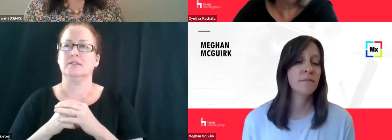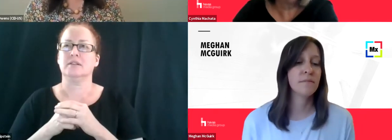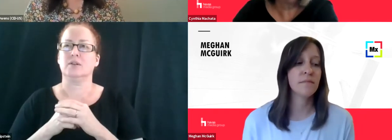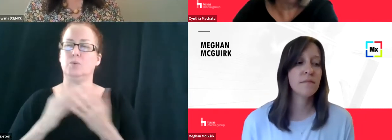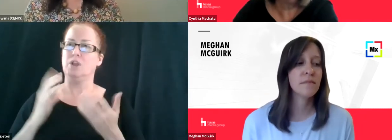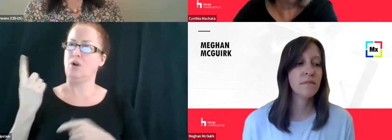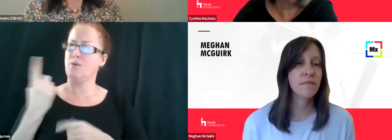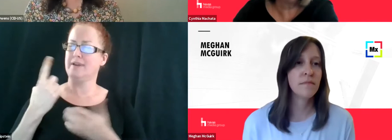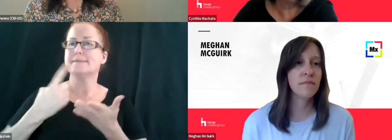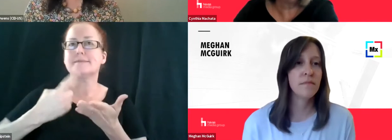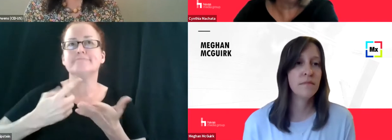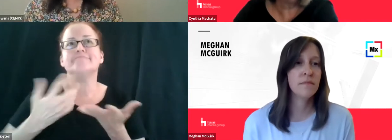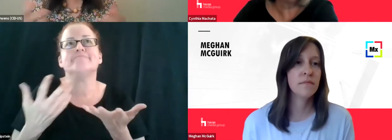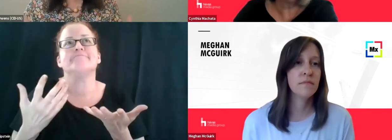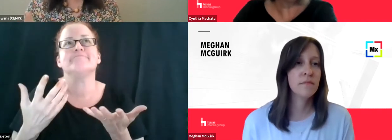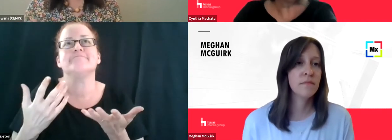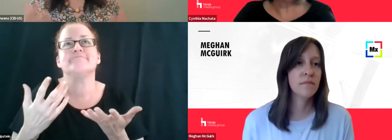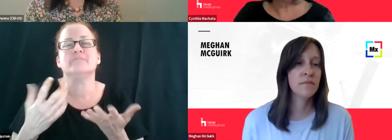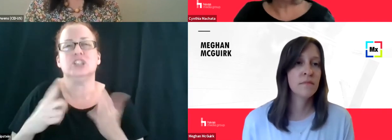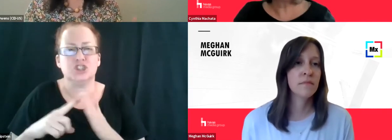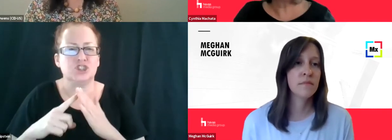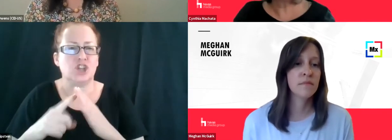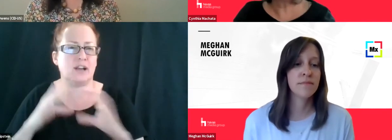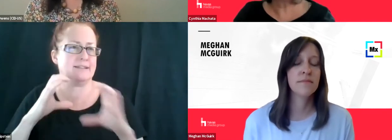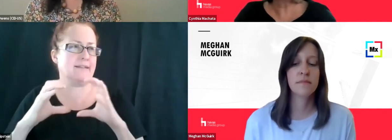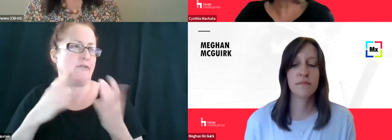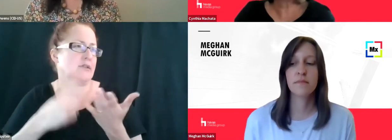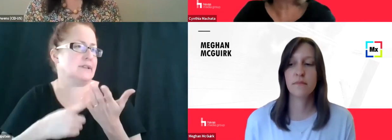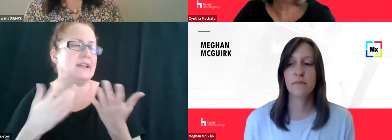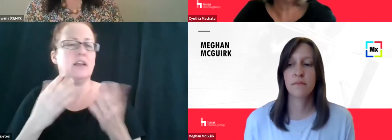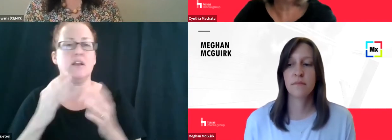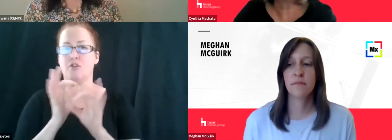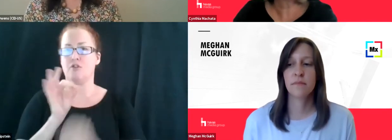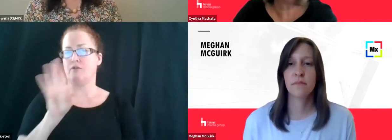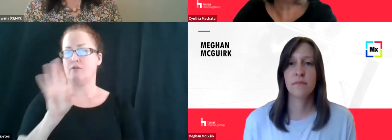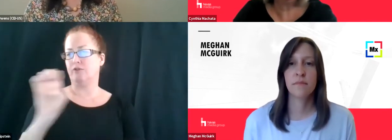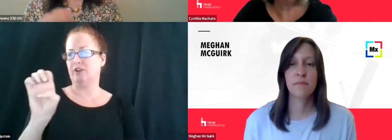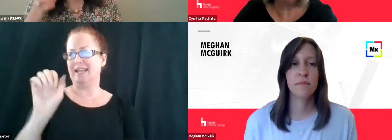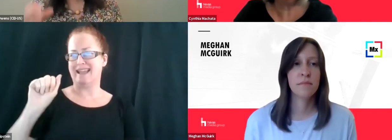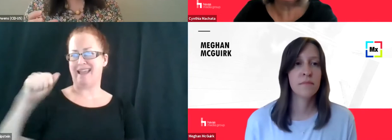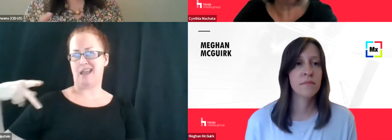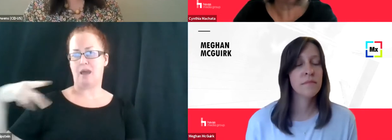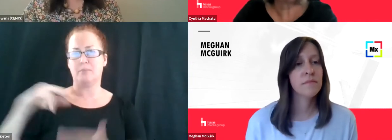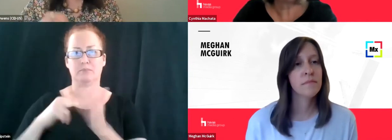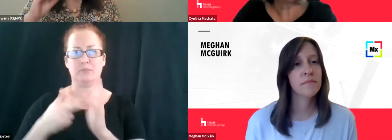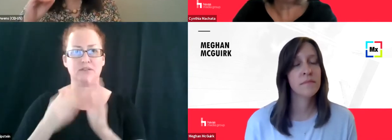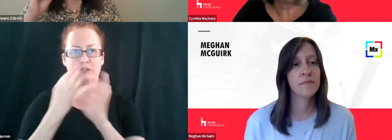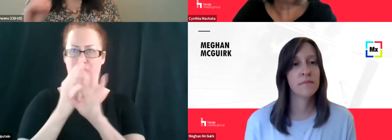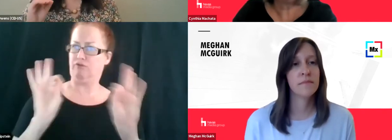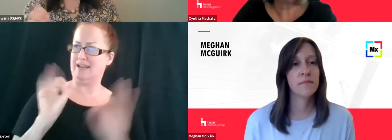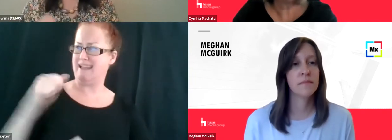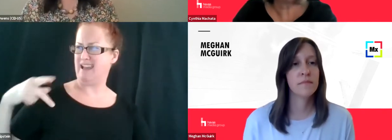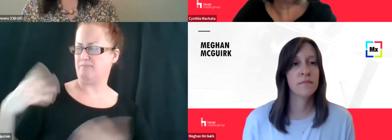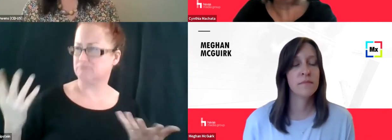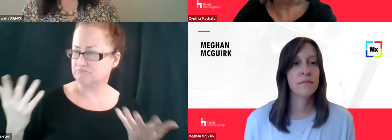about what the meaning of a free app is. Okay. And there seems to be some